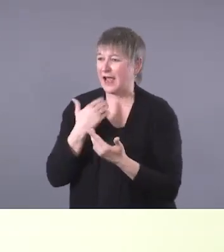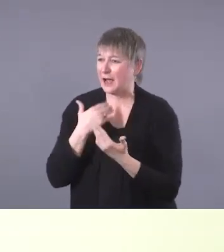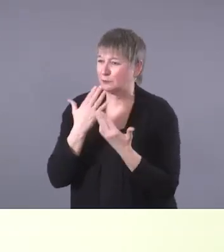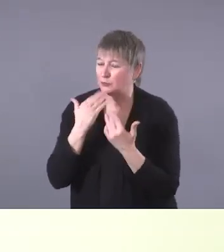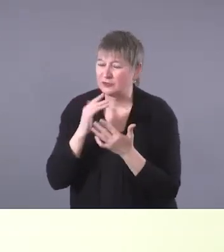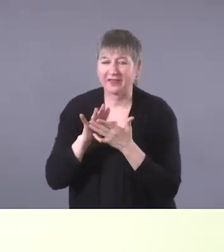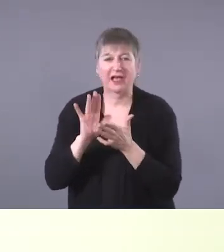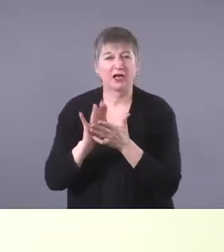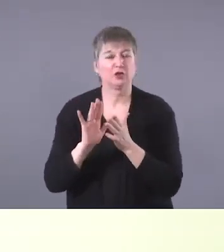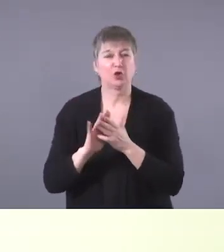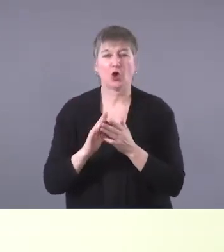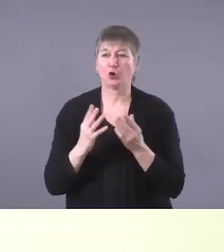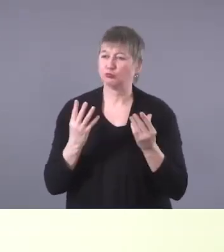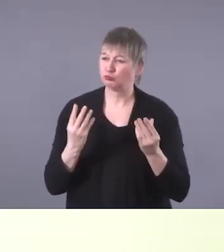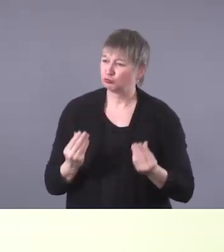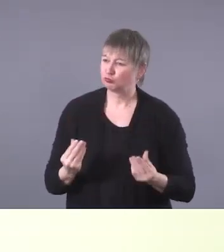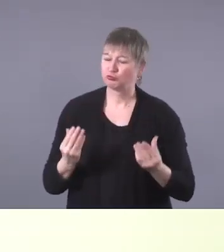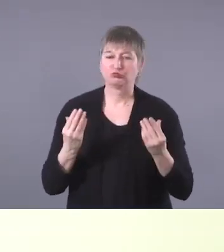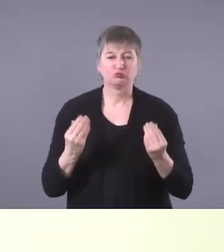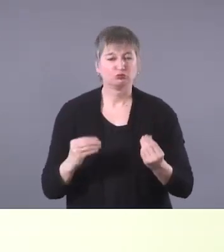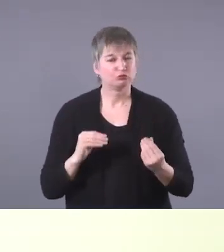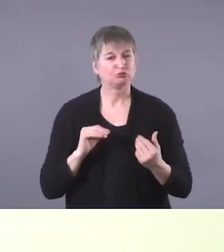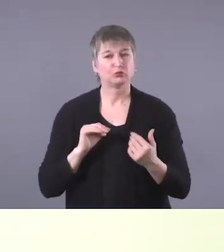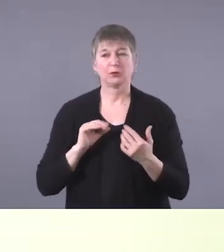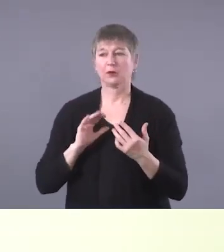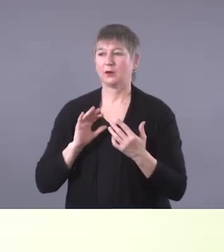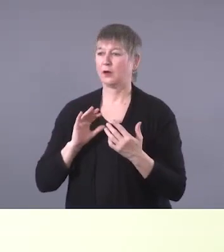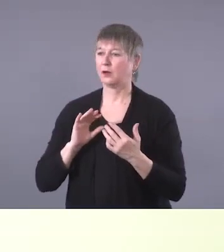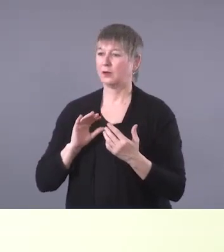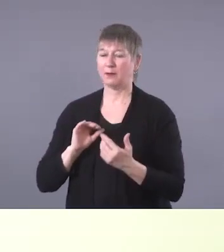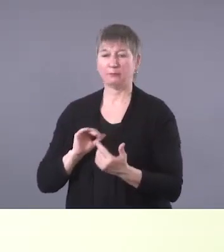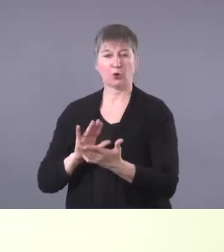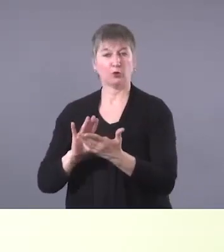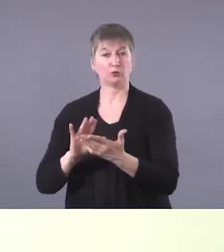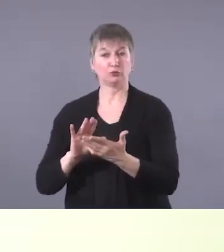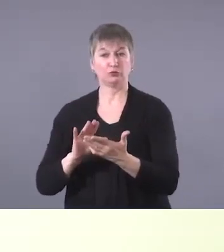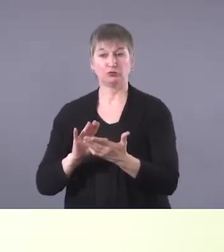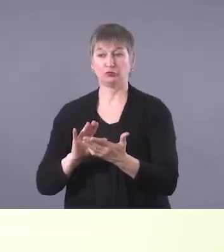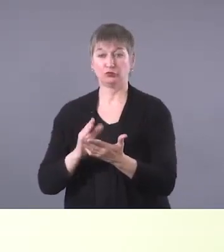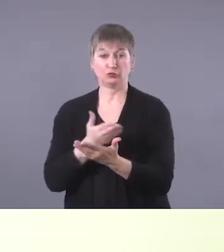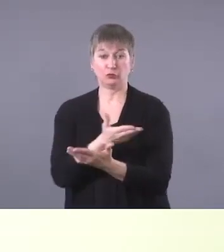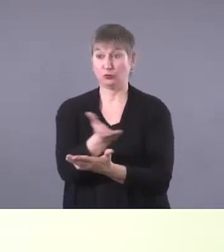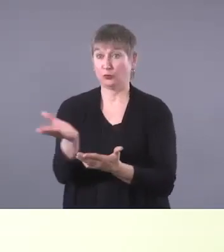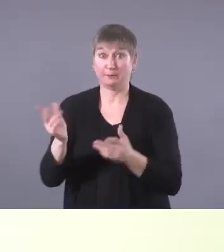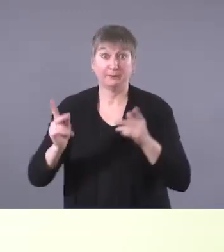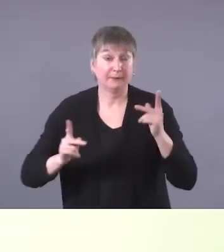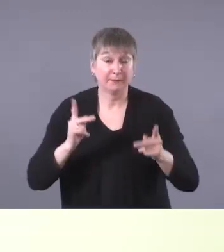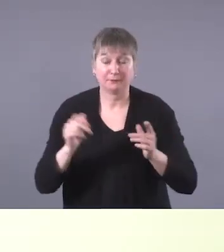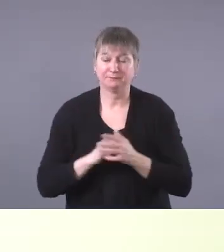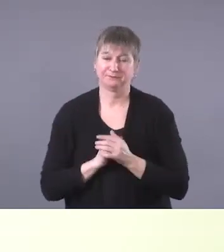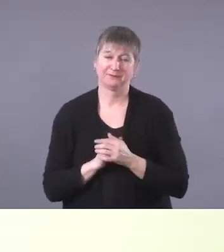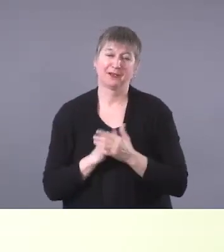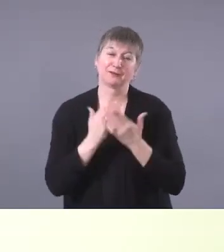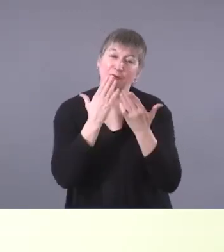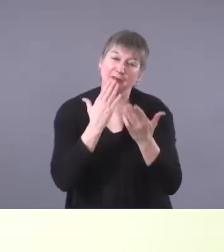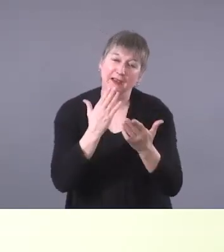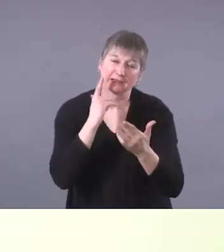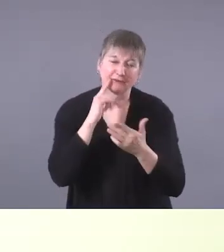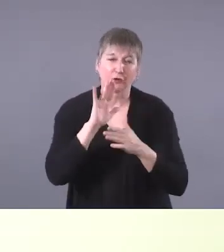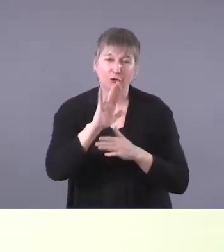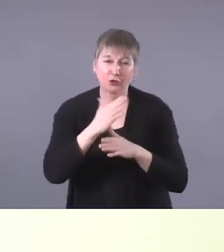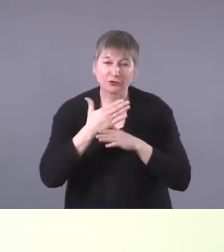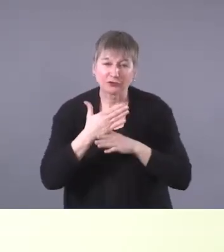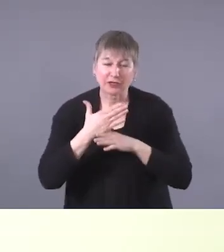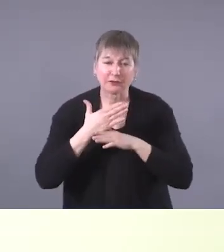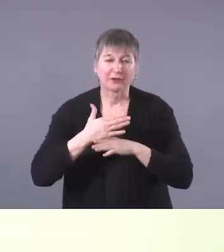towards, um, towards people. And, uh, thank you so much for sharing with us. Um,